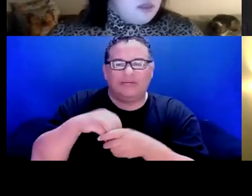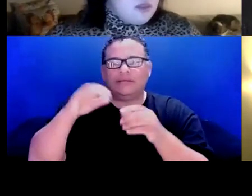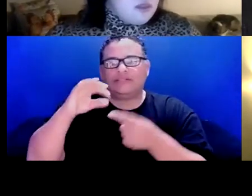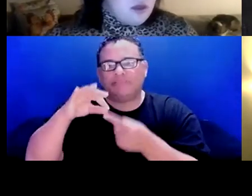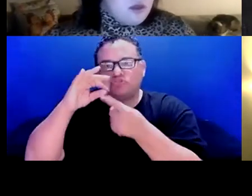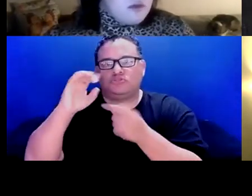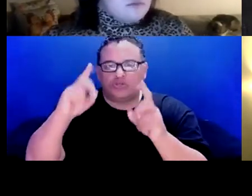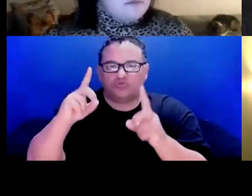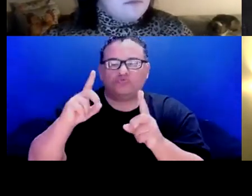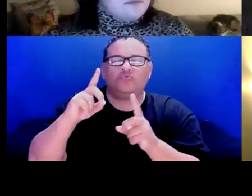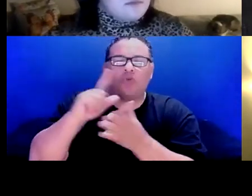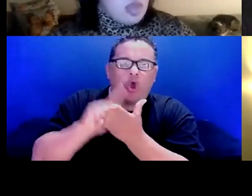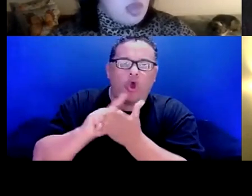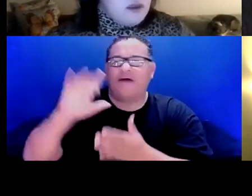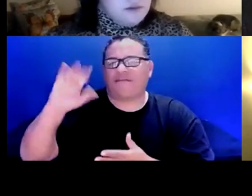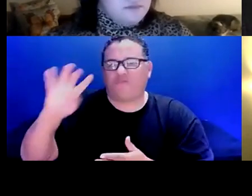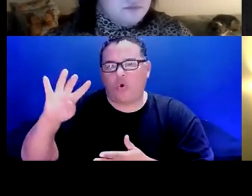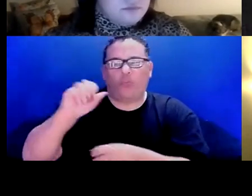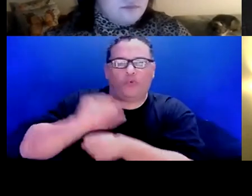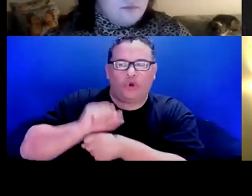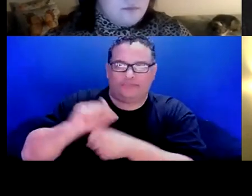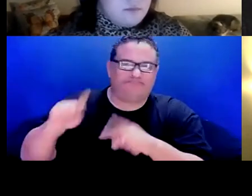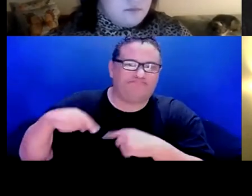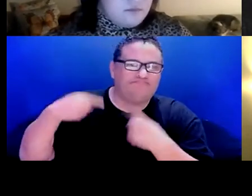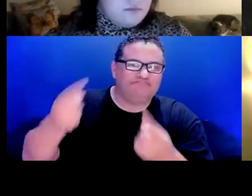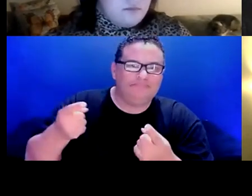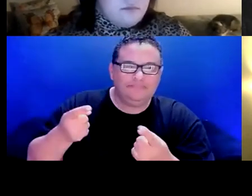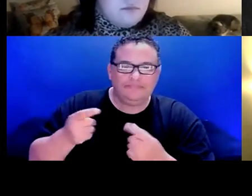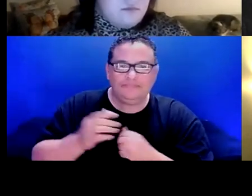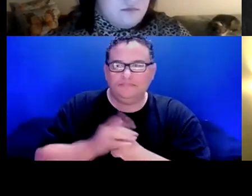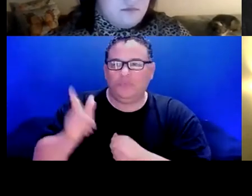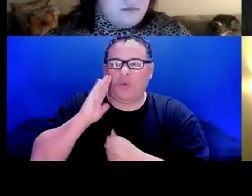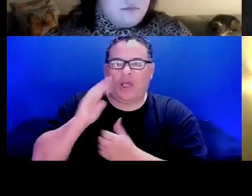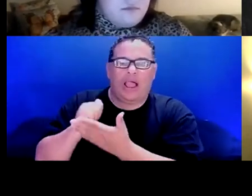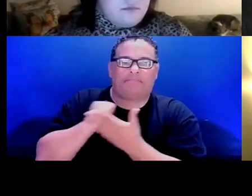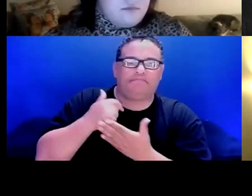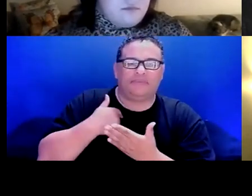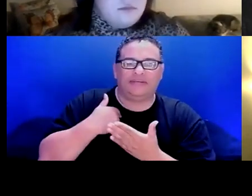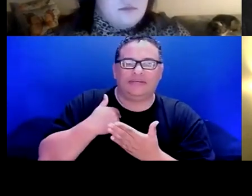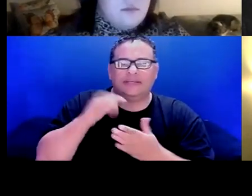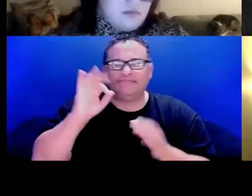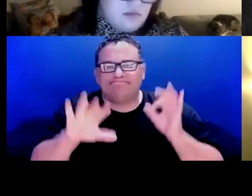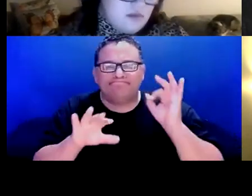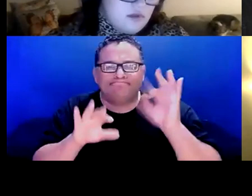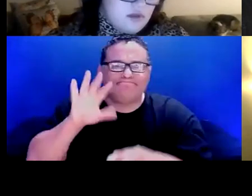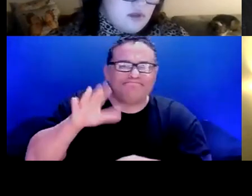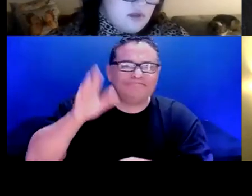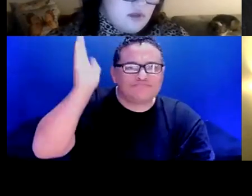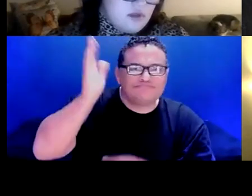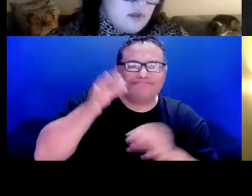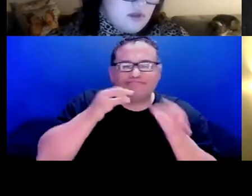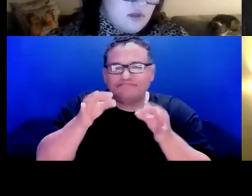504 work for a while now. And she'll help, help me present tips and ideas for writing good